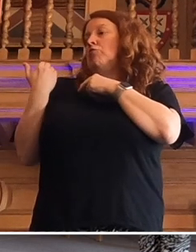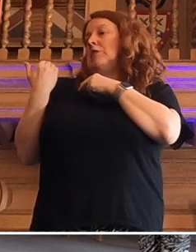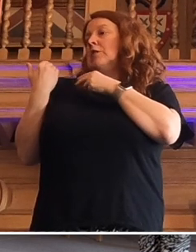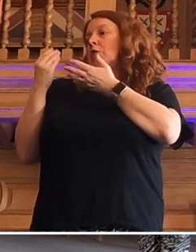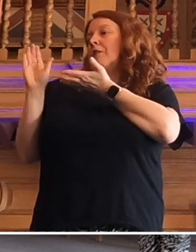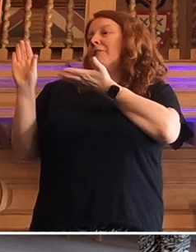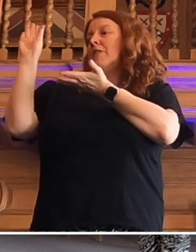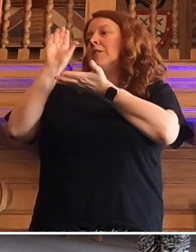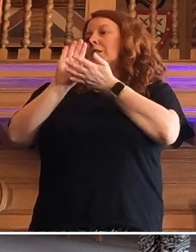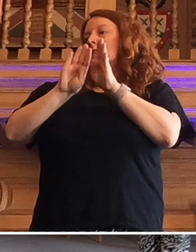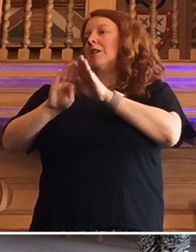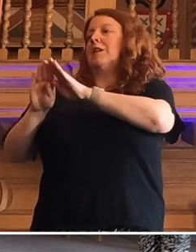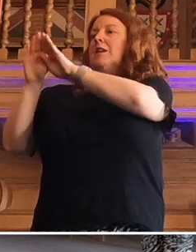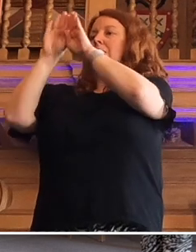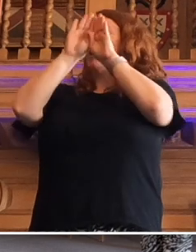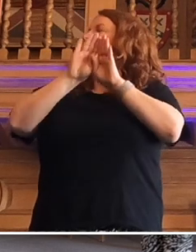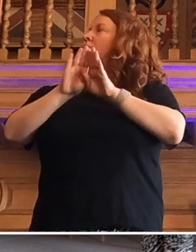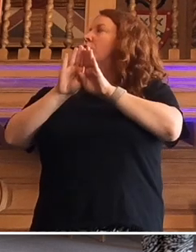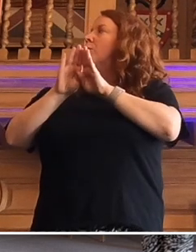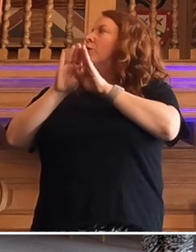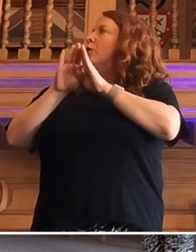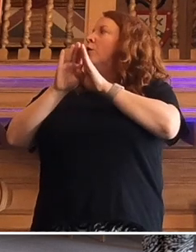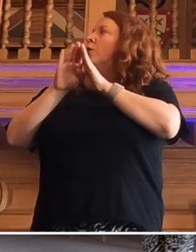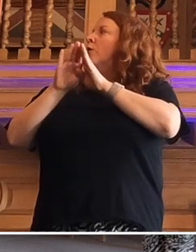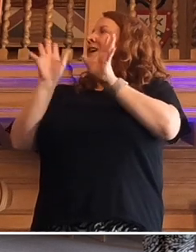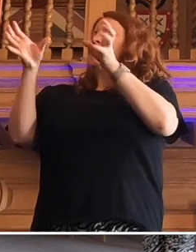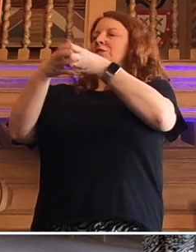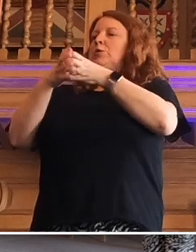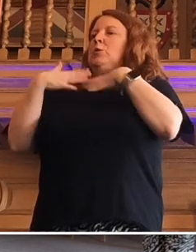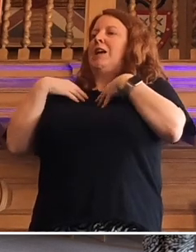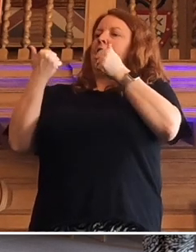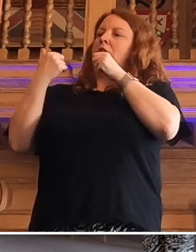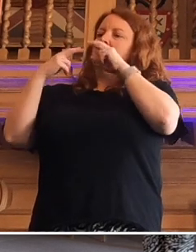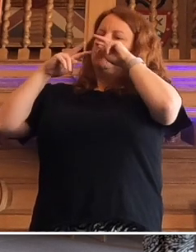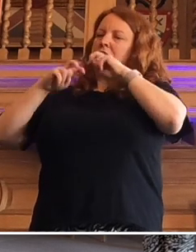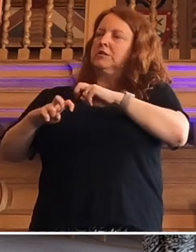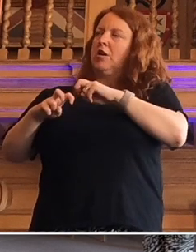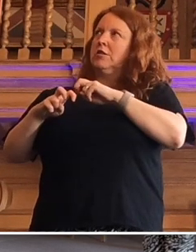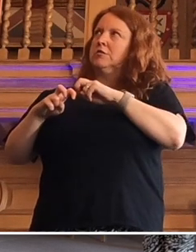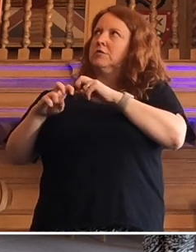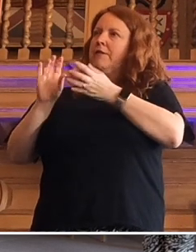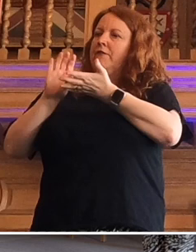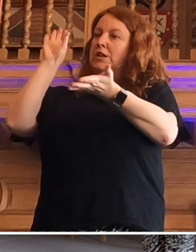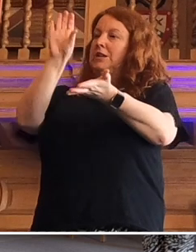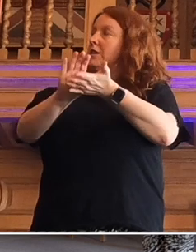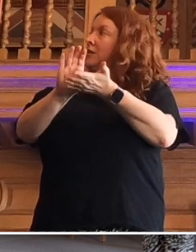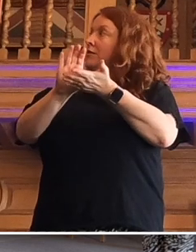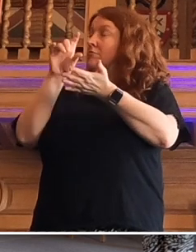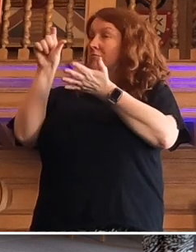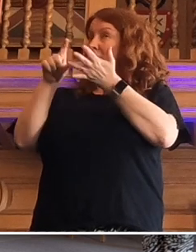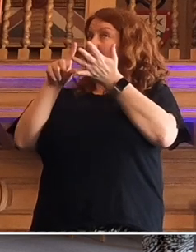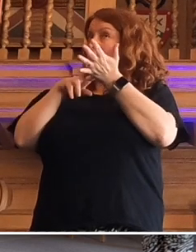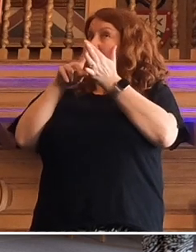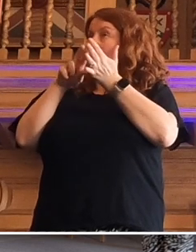the National Institutes of Health Research to look at what they and others have been doing. And they've got